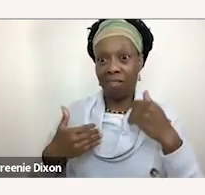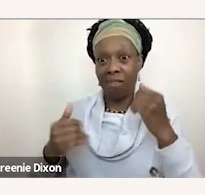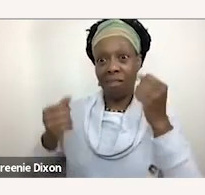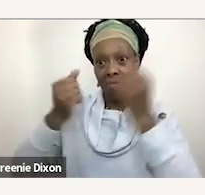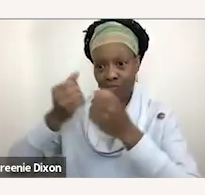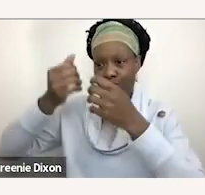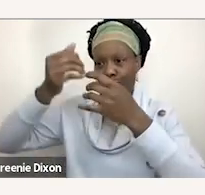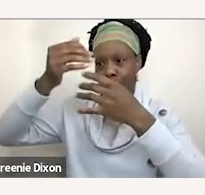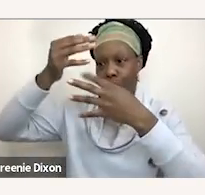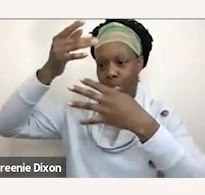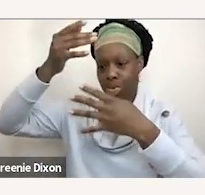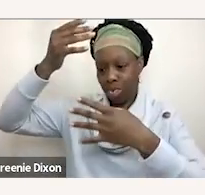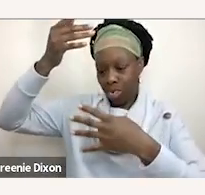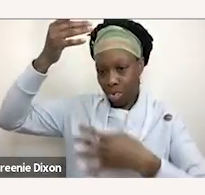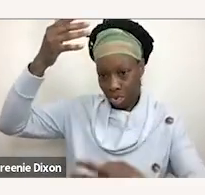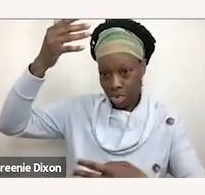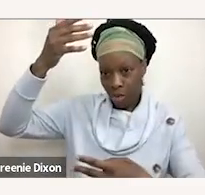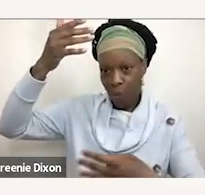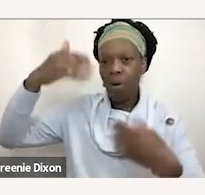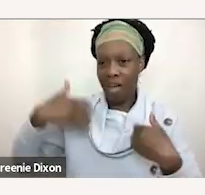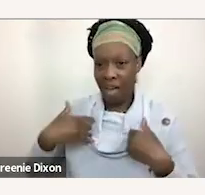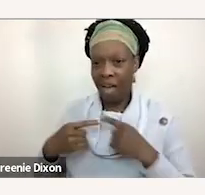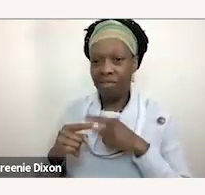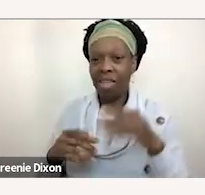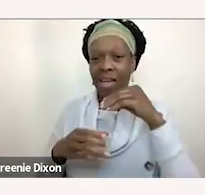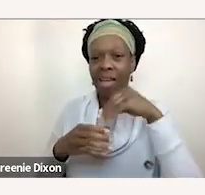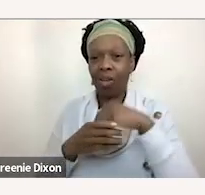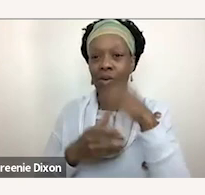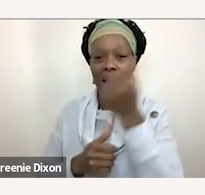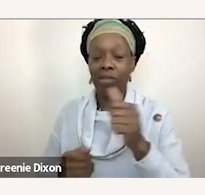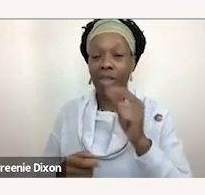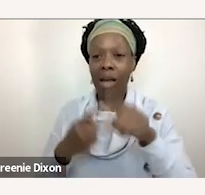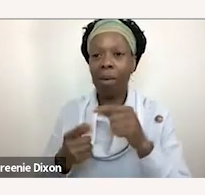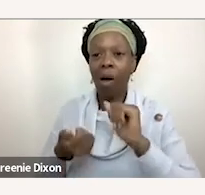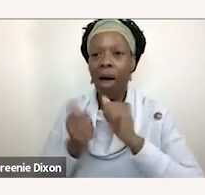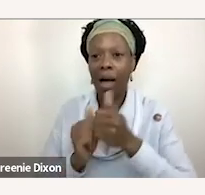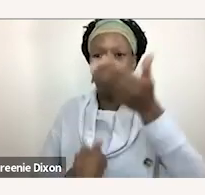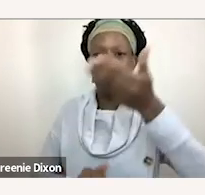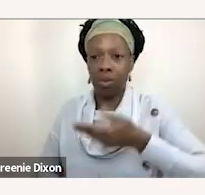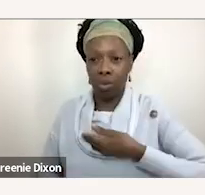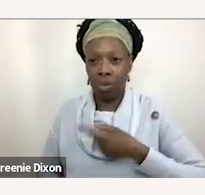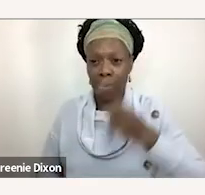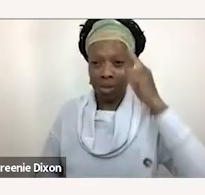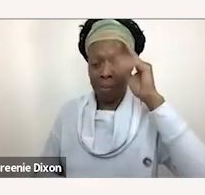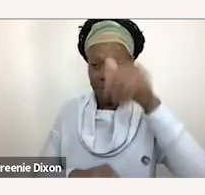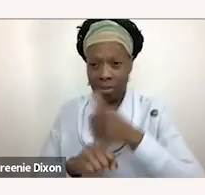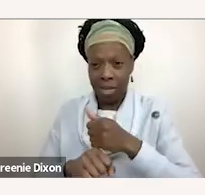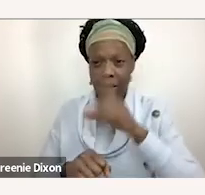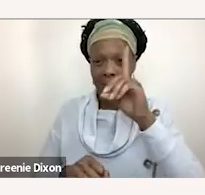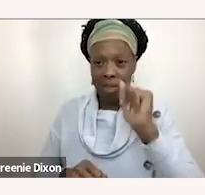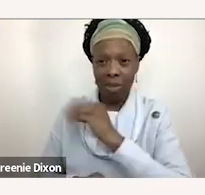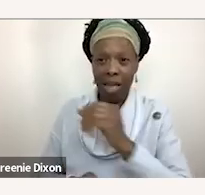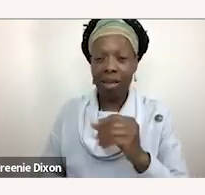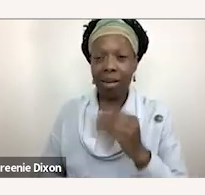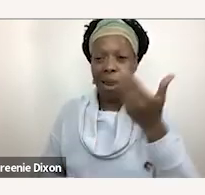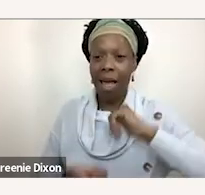includes everything from okay how do you start introducing the concepts around disability and even language around disability to a child that's in